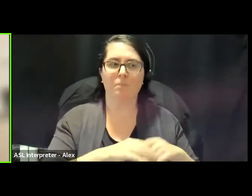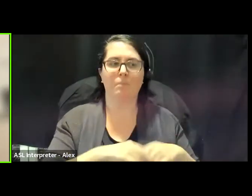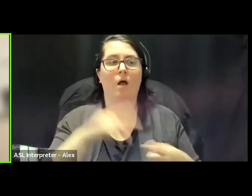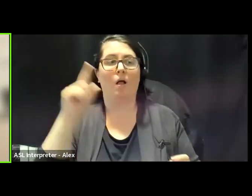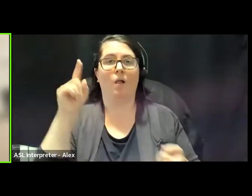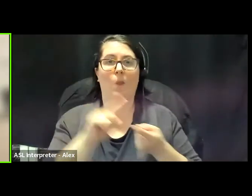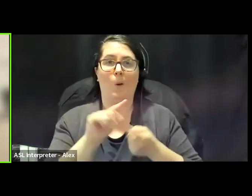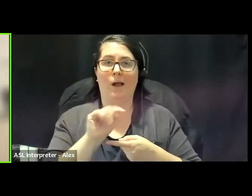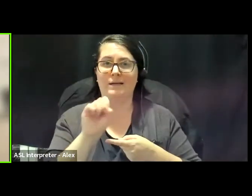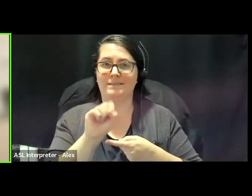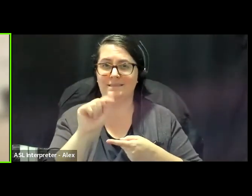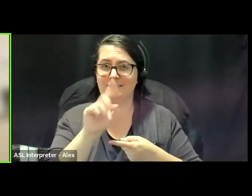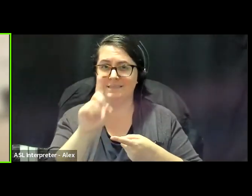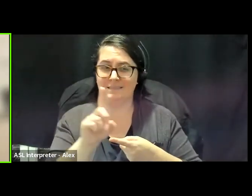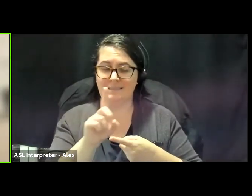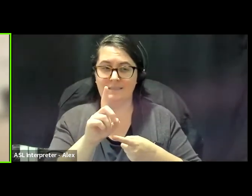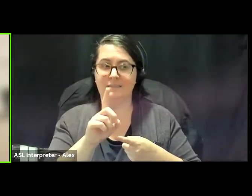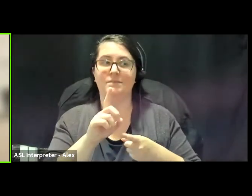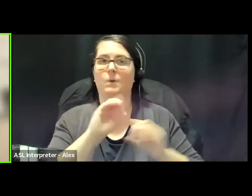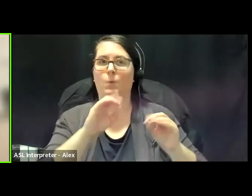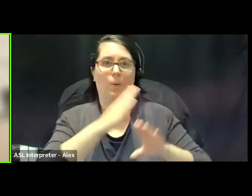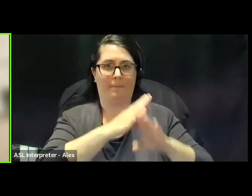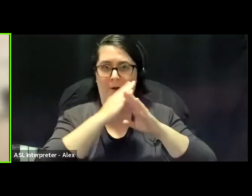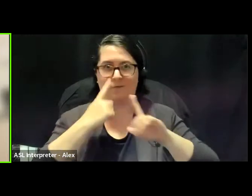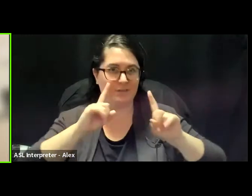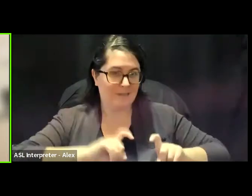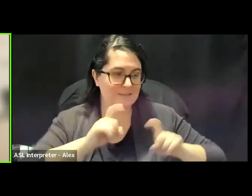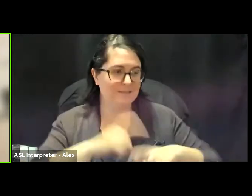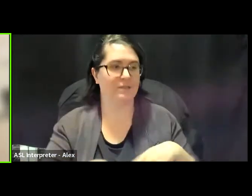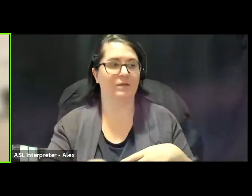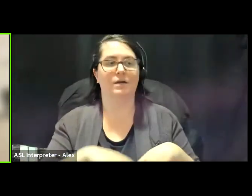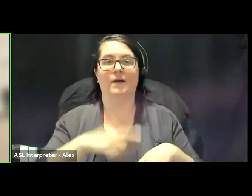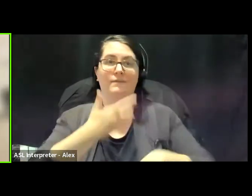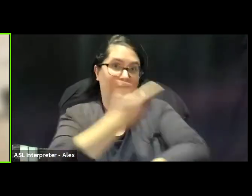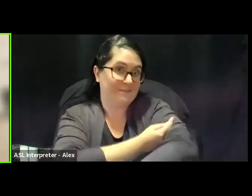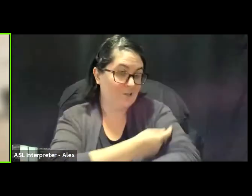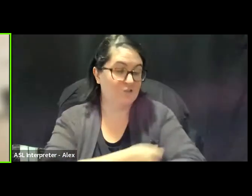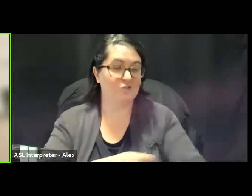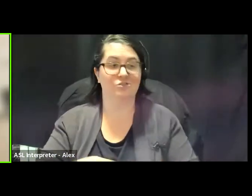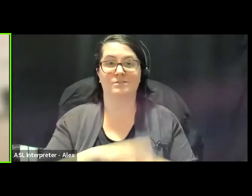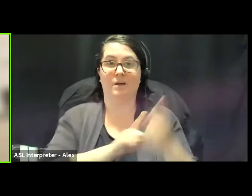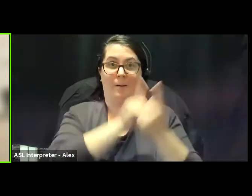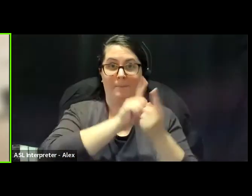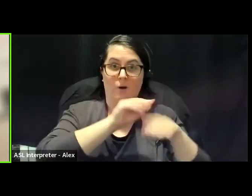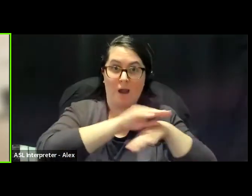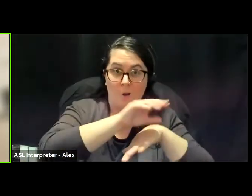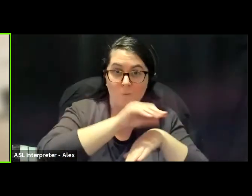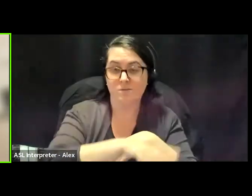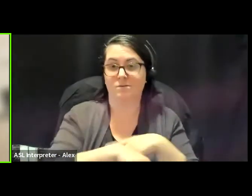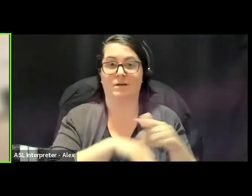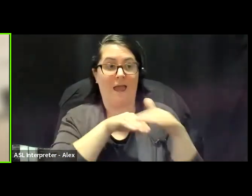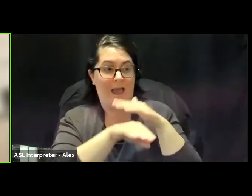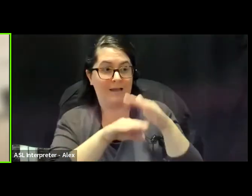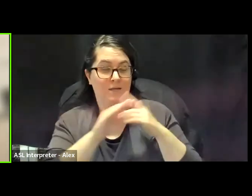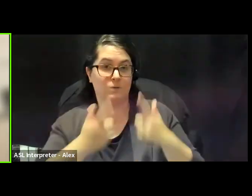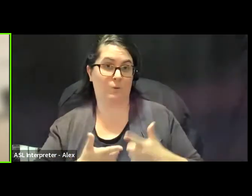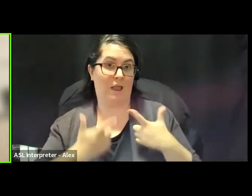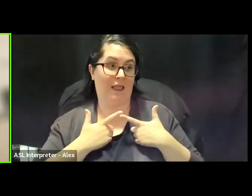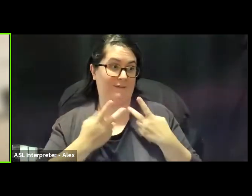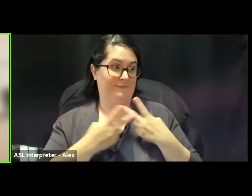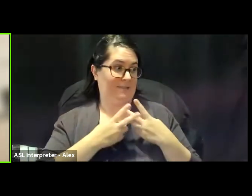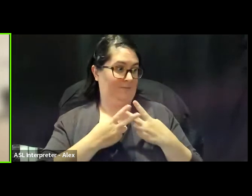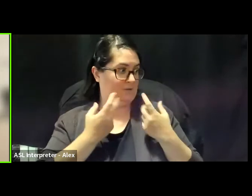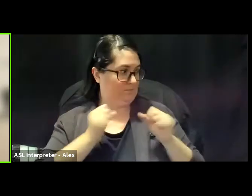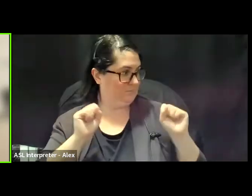testing, vaccinations, peer harm reduction counseling, access to life saving supplies,